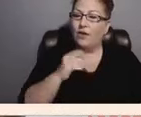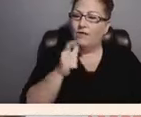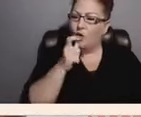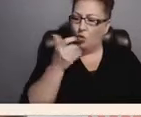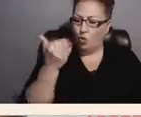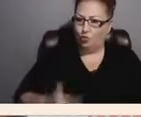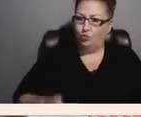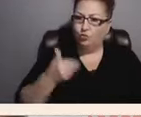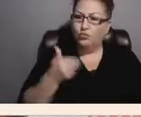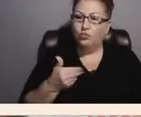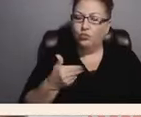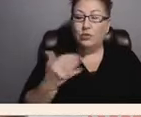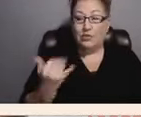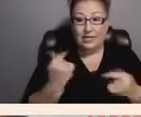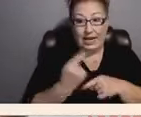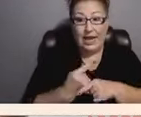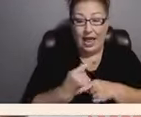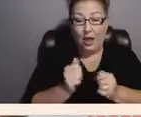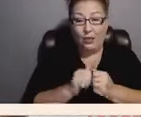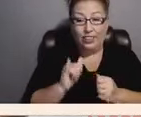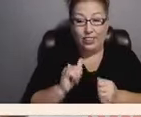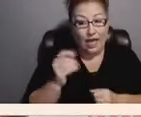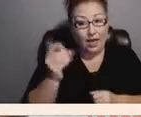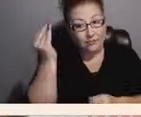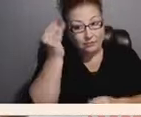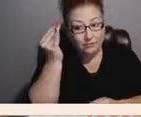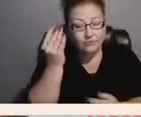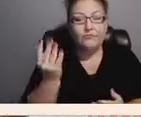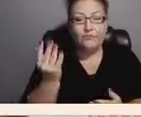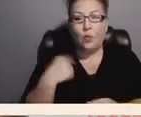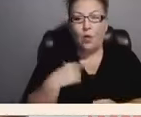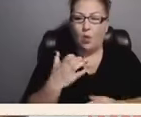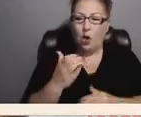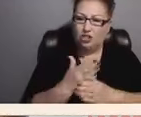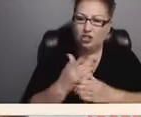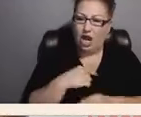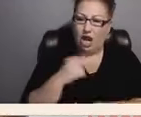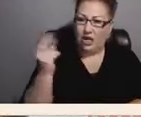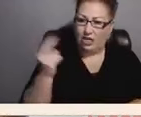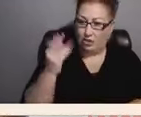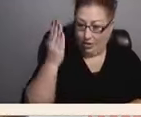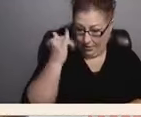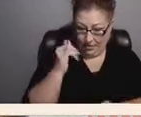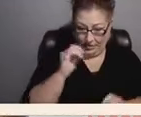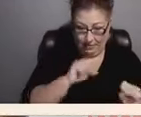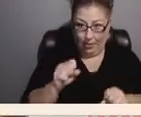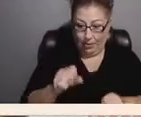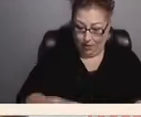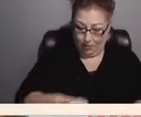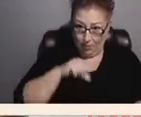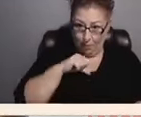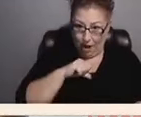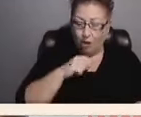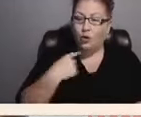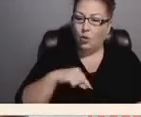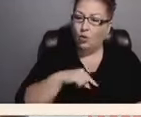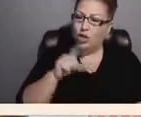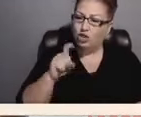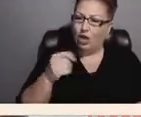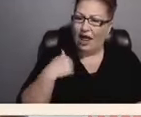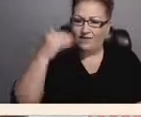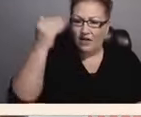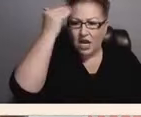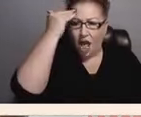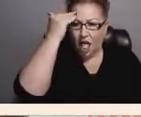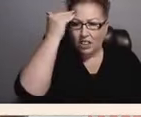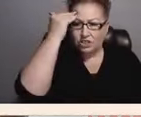with that in mind, we want to share our history, because in order to be proud, we should have knowledge. We'll be